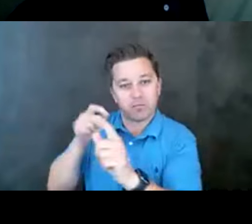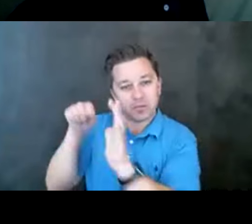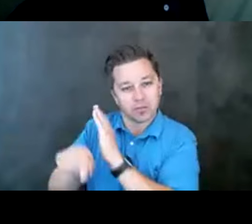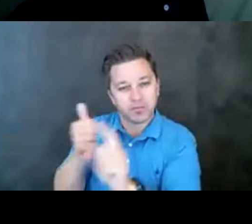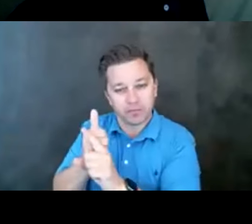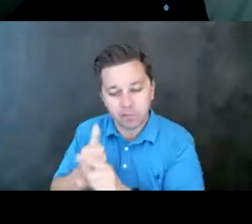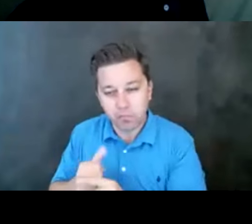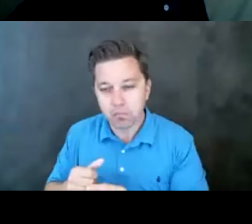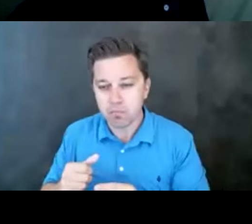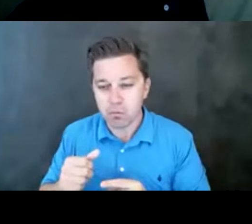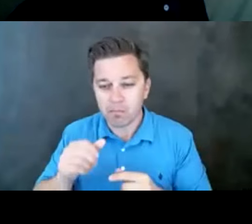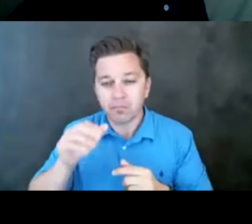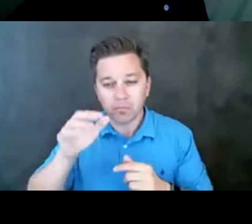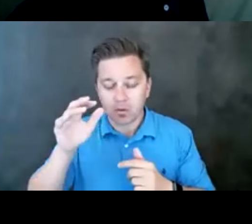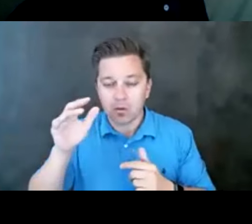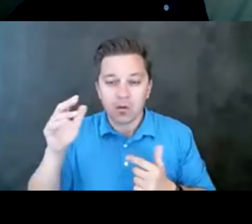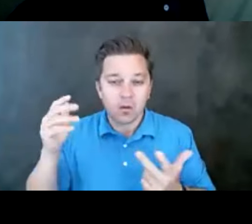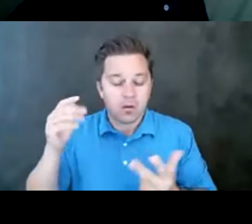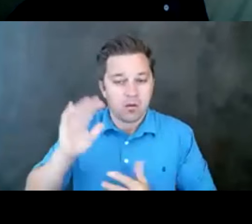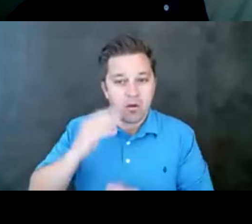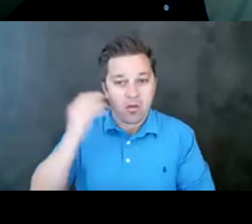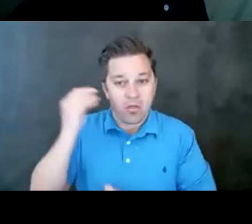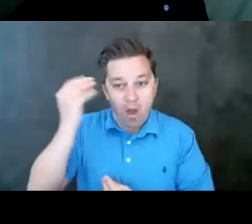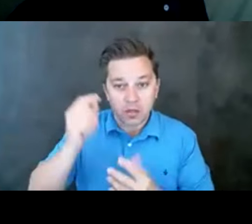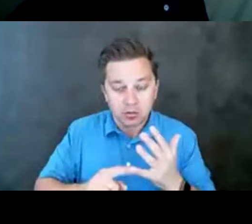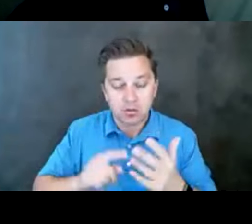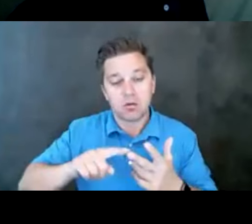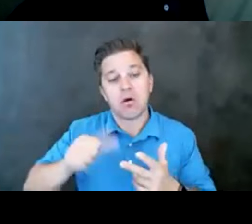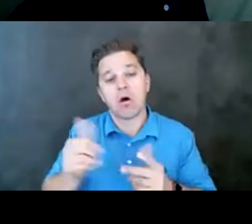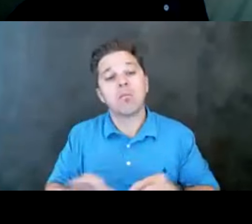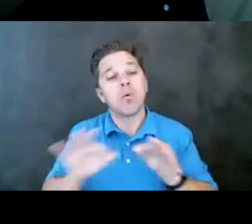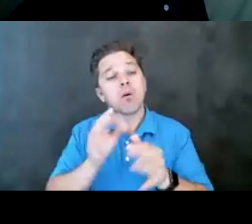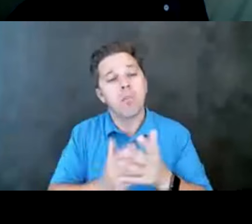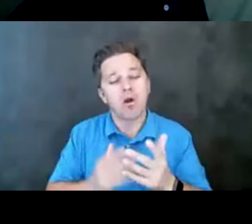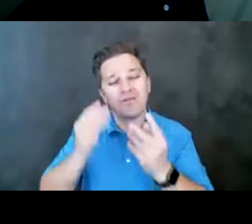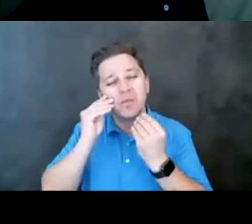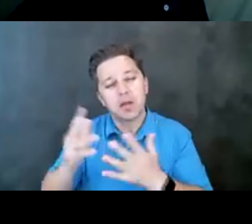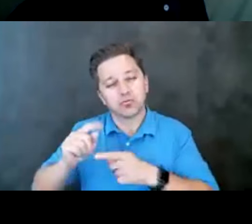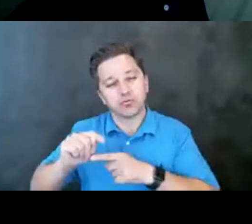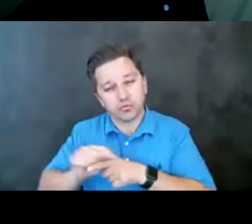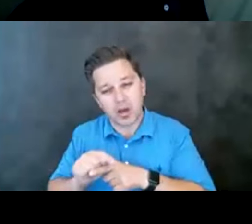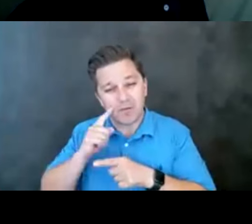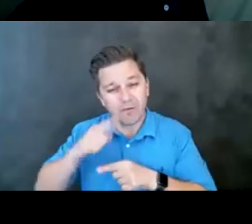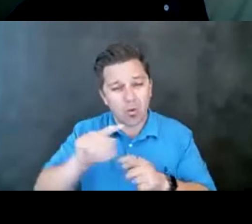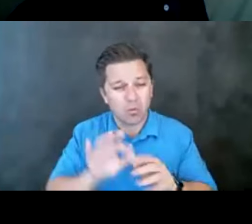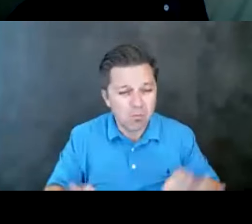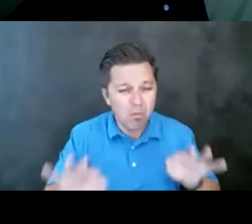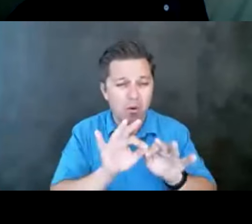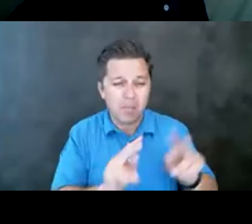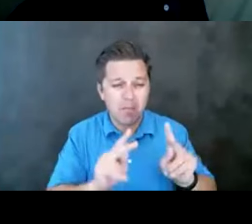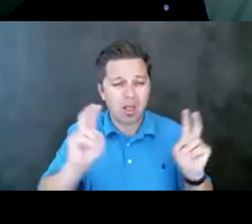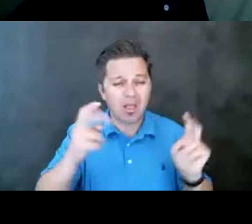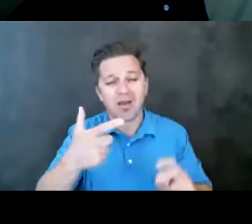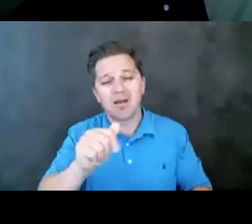who are having thoughts of suicide. Another element is getting information and training to those key gatekeepers. And we're going to work through,